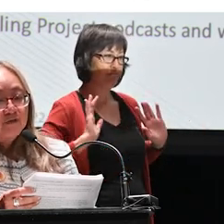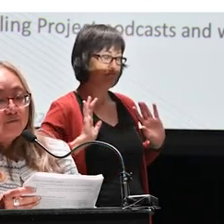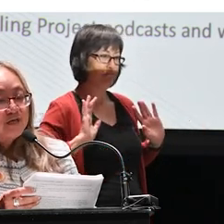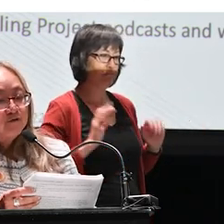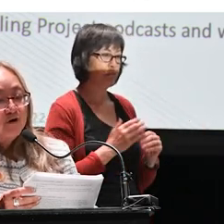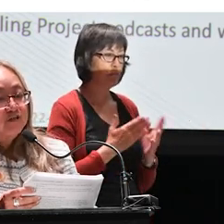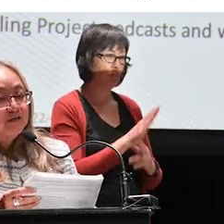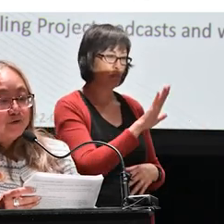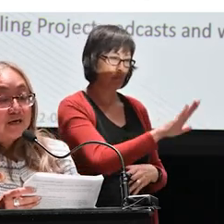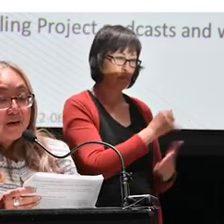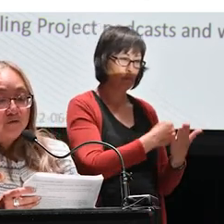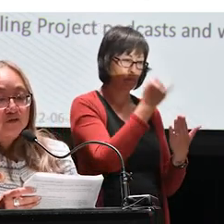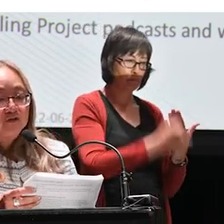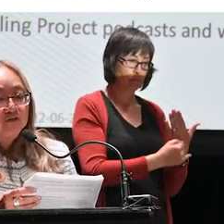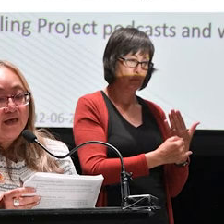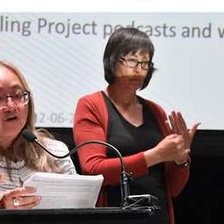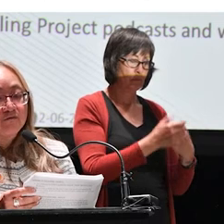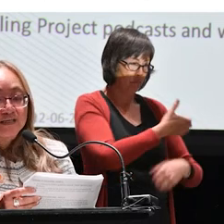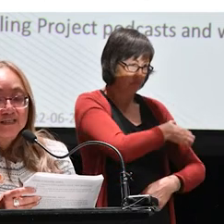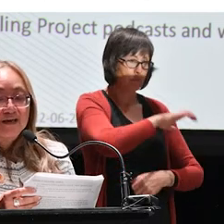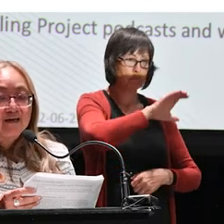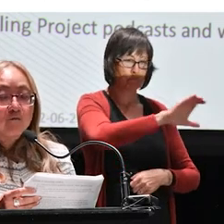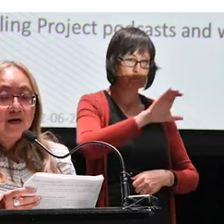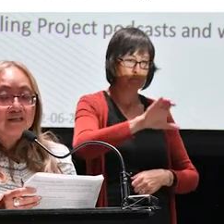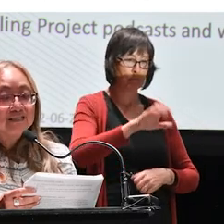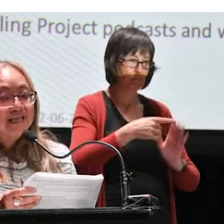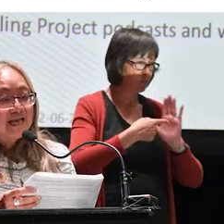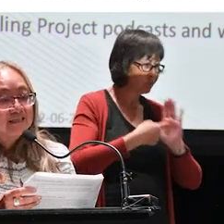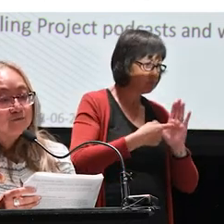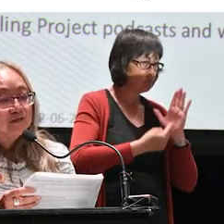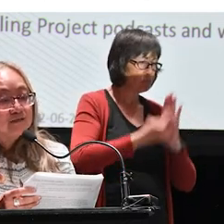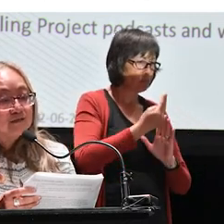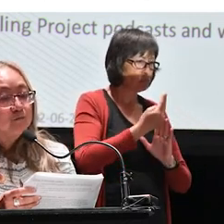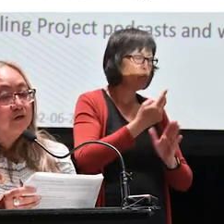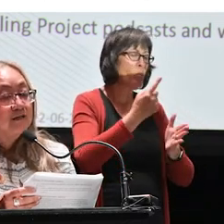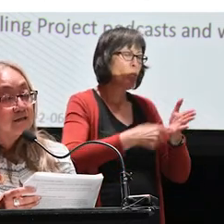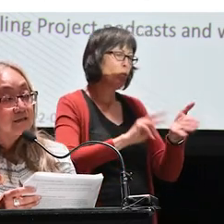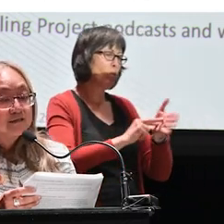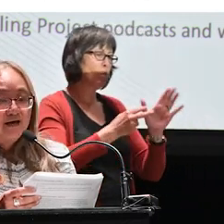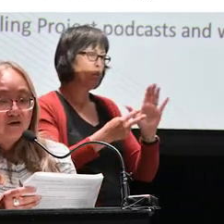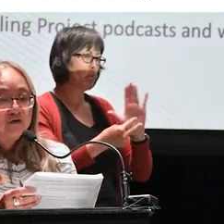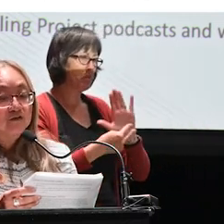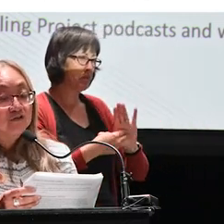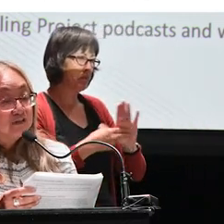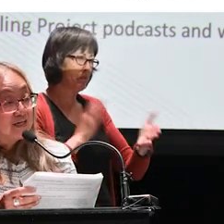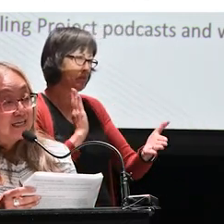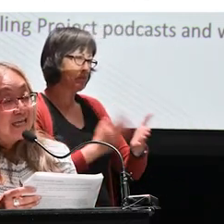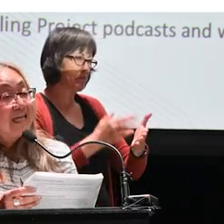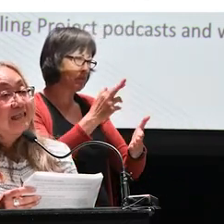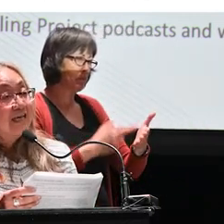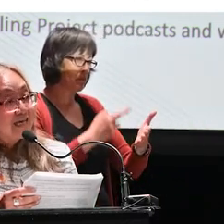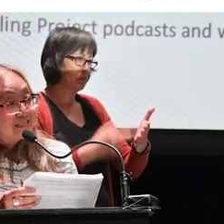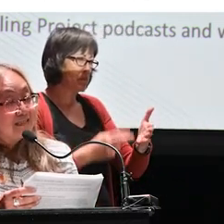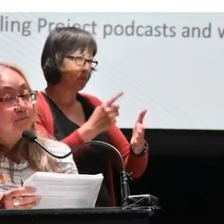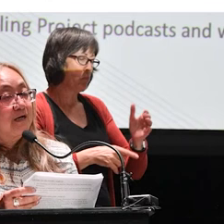Through their major project, Bringing Power to Truth, they are investigating what does an anti-racist Mohinsist Calgary look like,